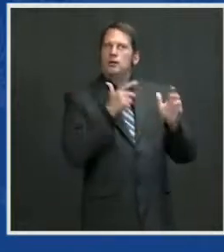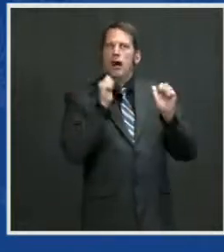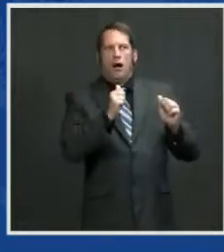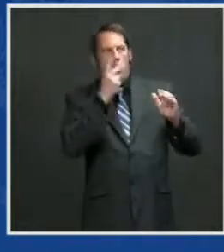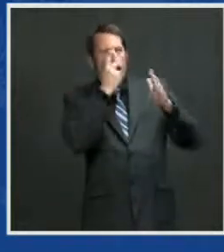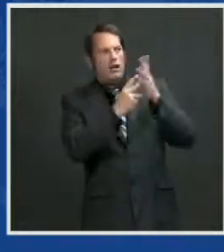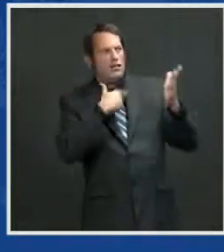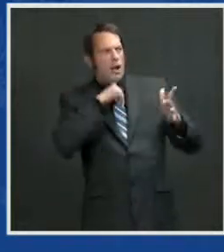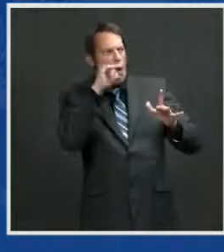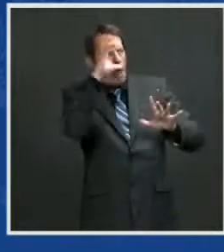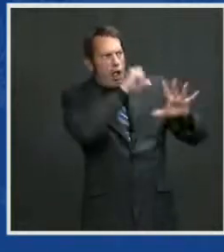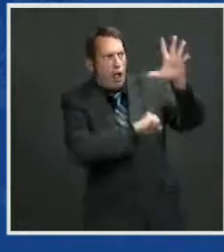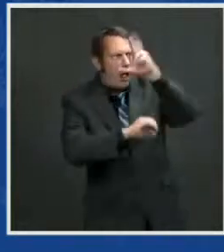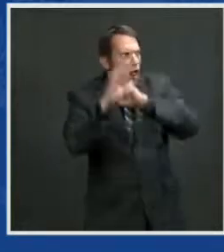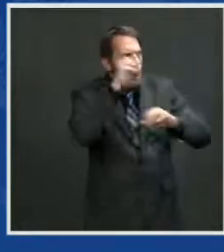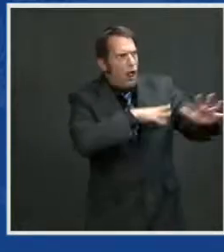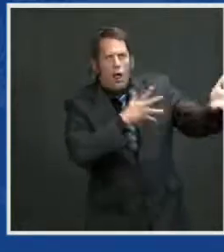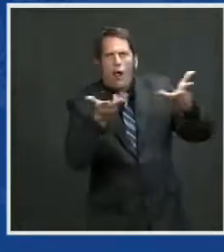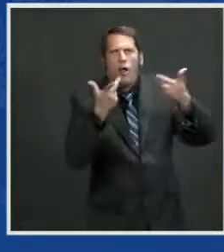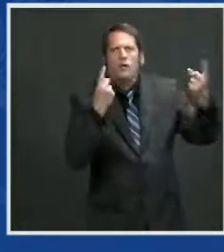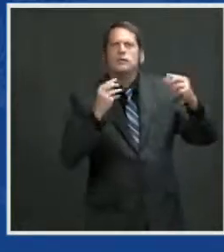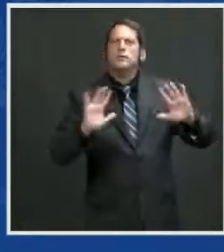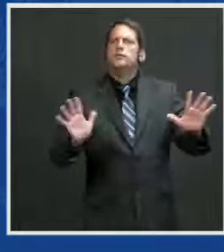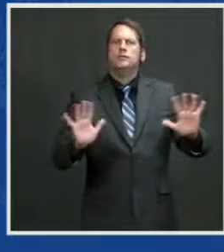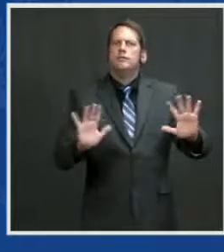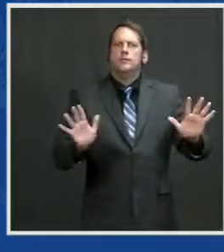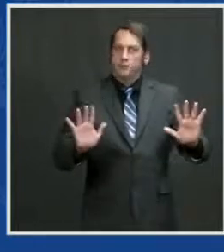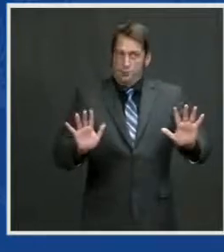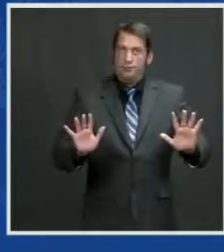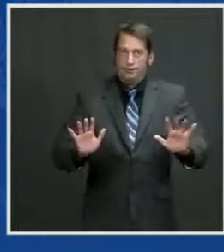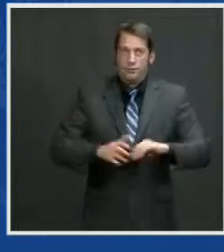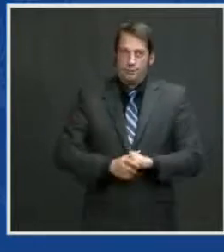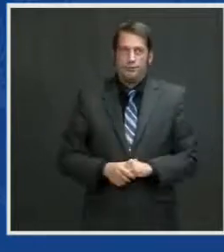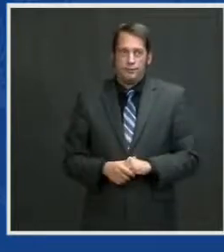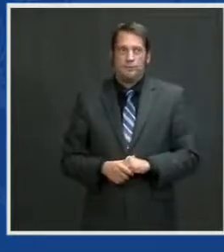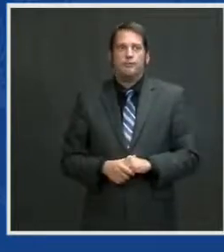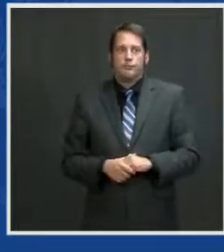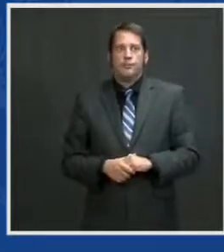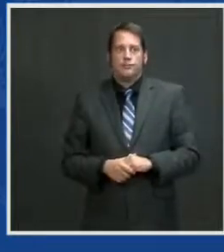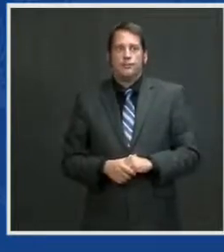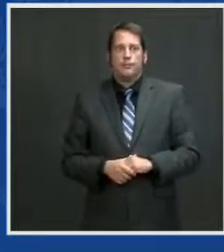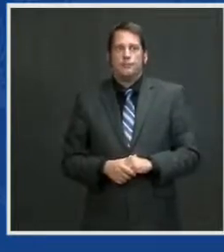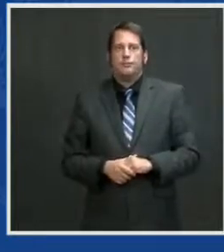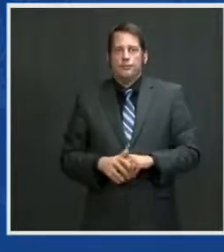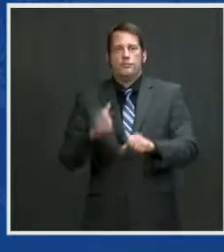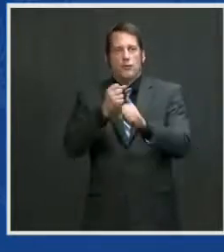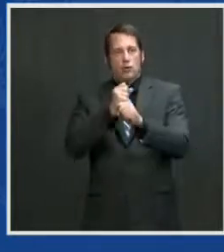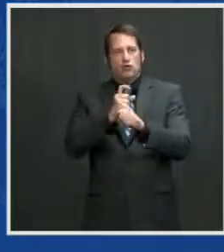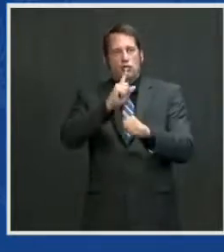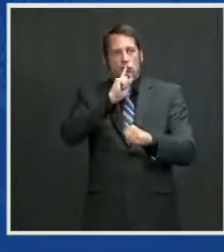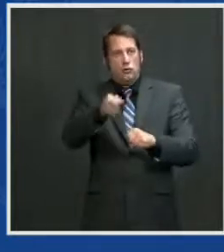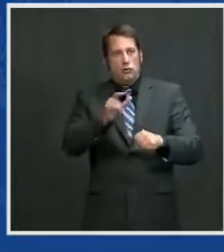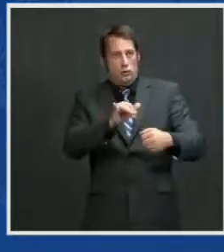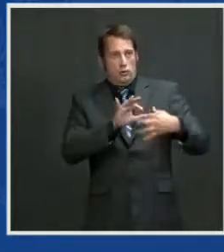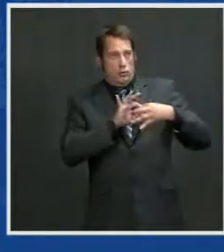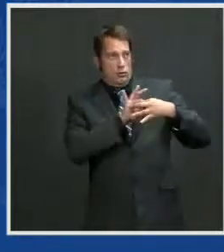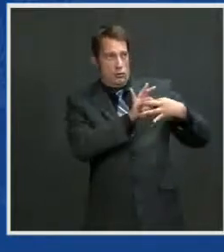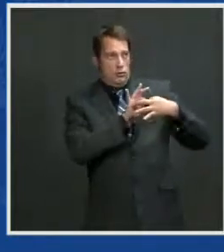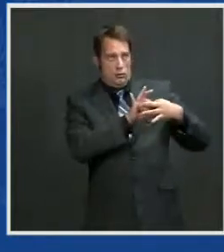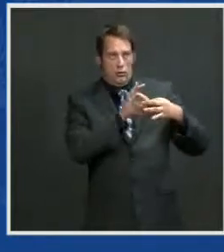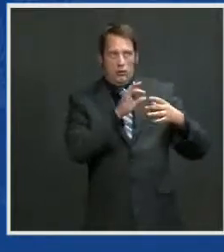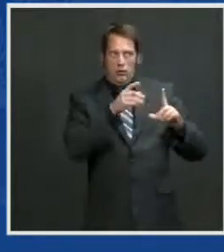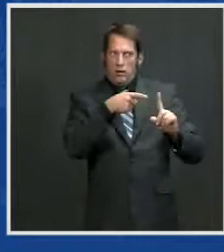ensuring strategic stability and upholding arms control agreements. I take that responsibility